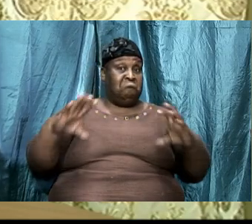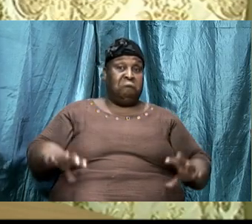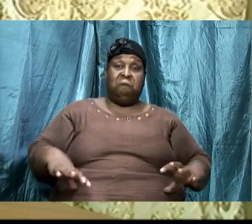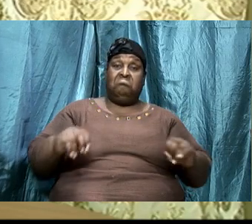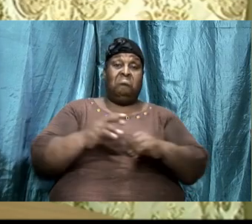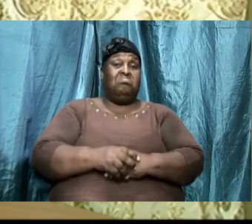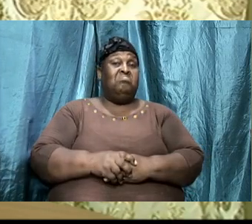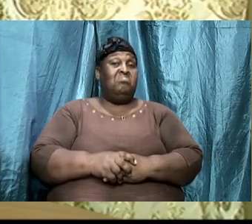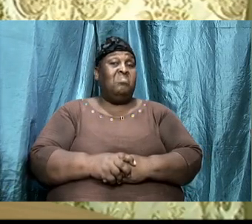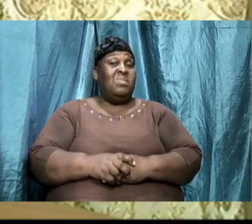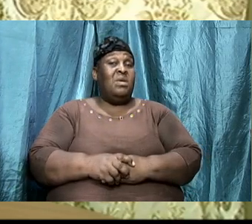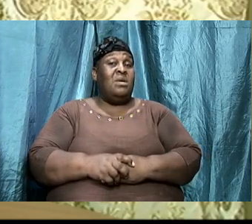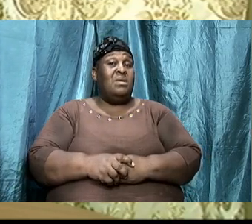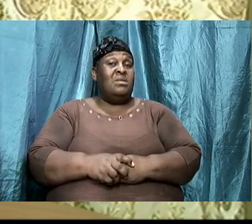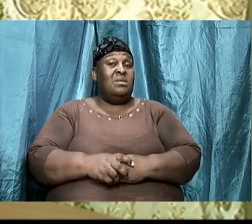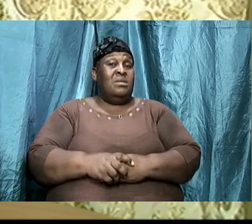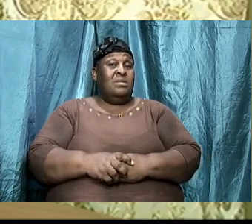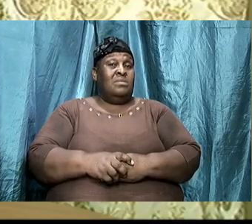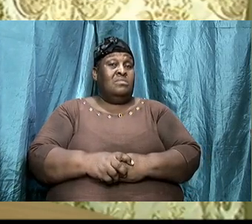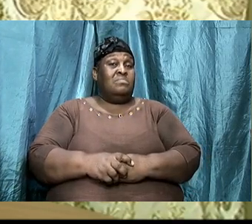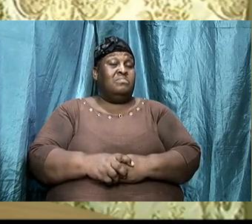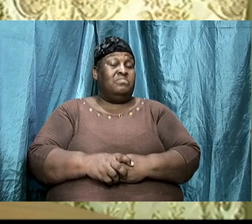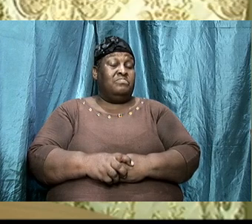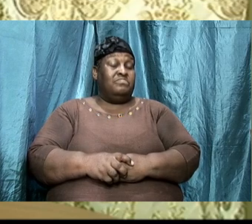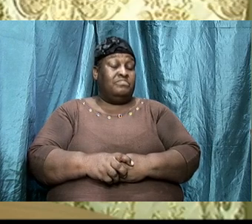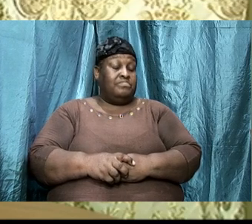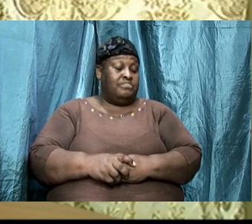We dare not set foot in the enemy's camp.